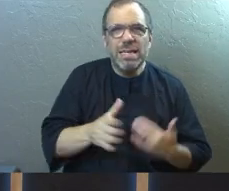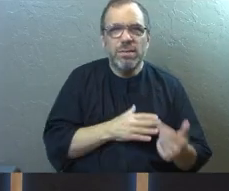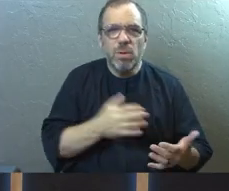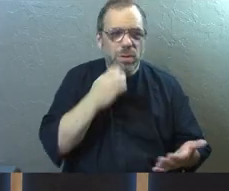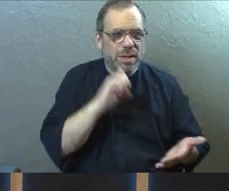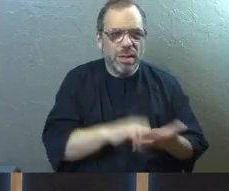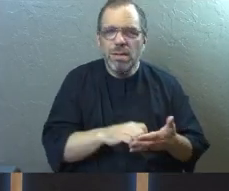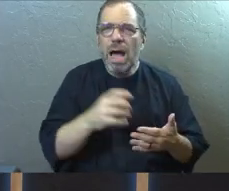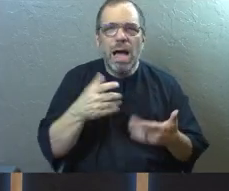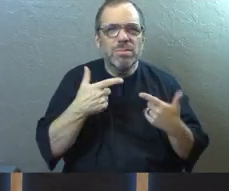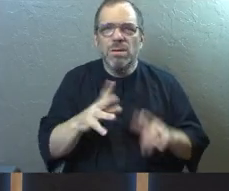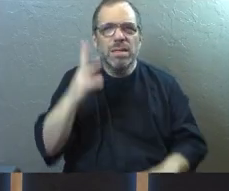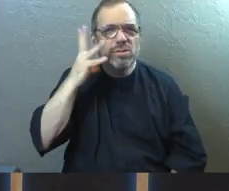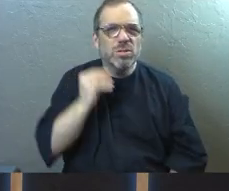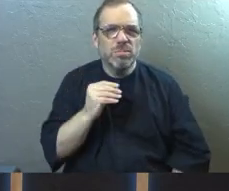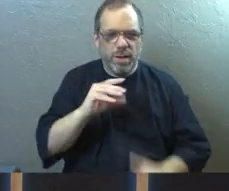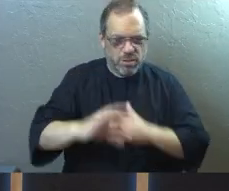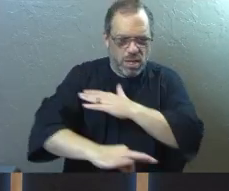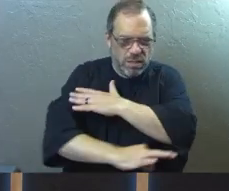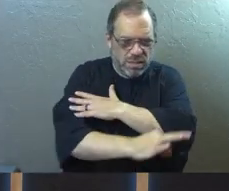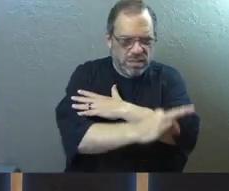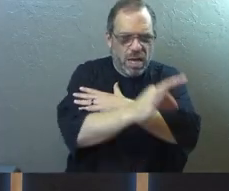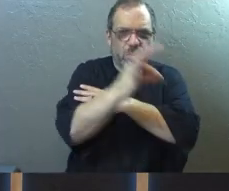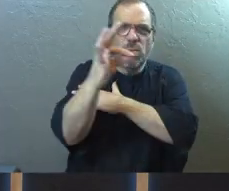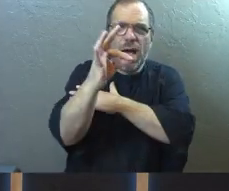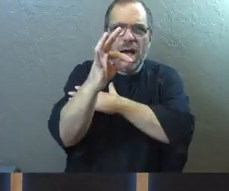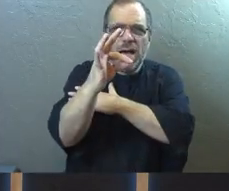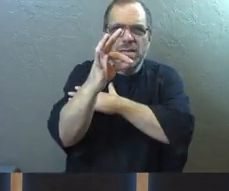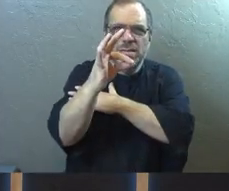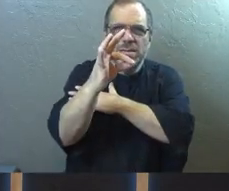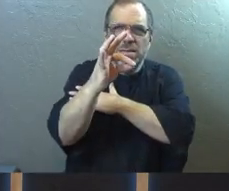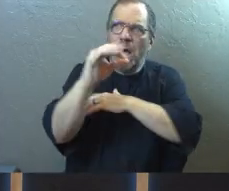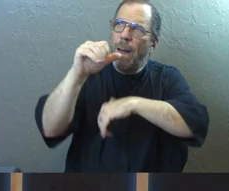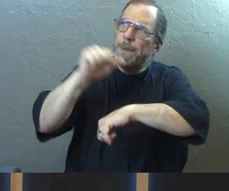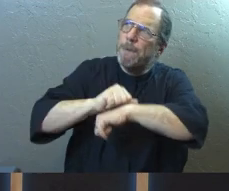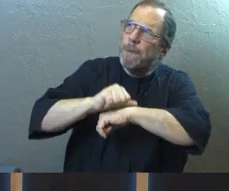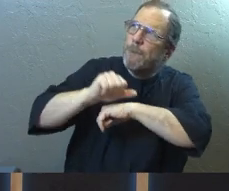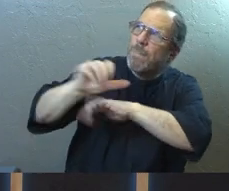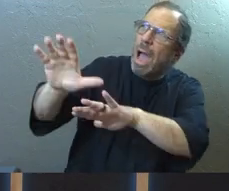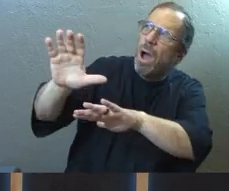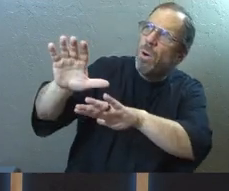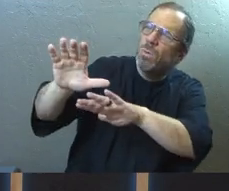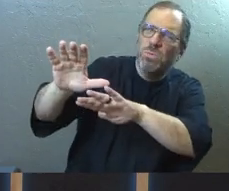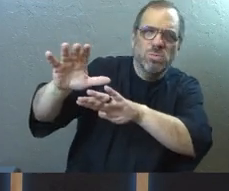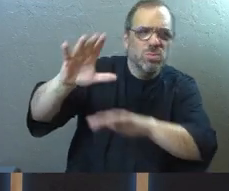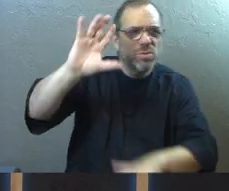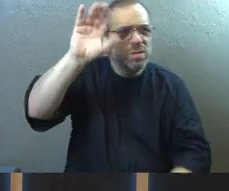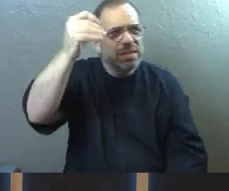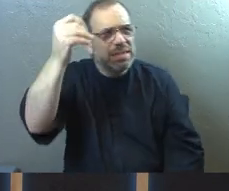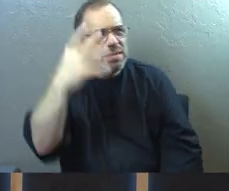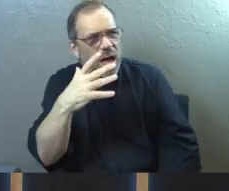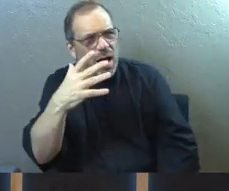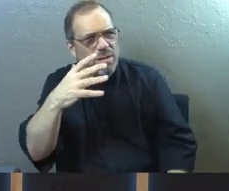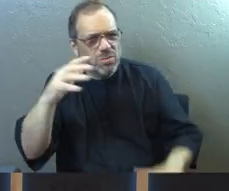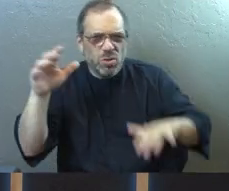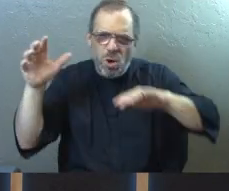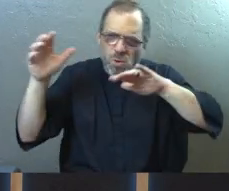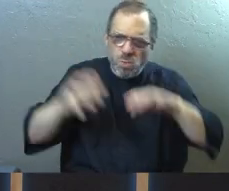let you see sunrises. I'm still going to let you see the majesty of mountains. I'm still going to let you experience